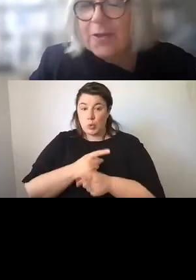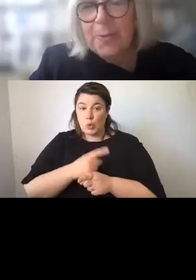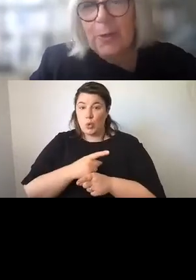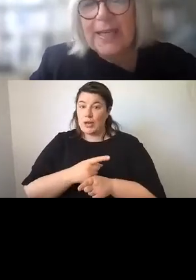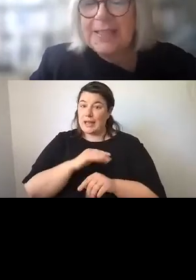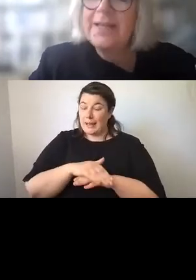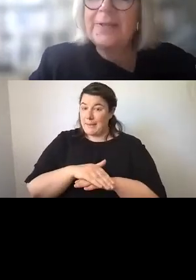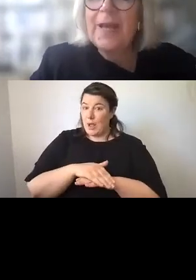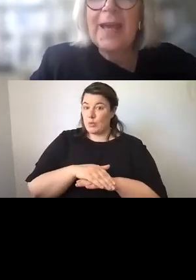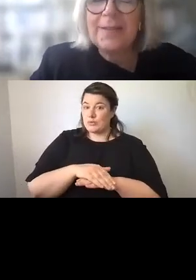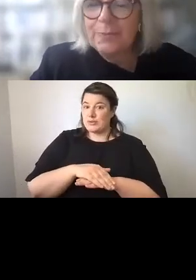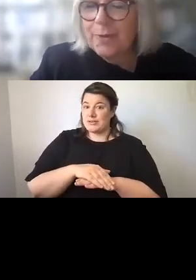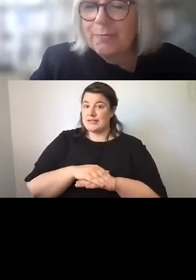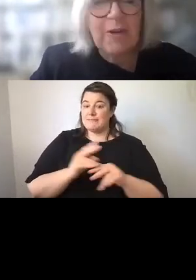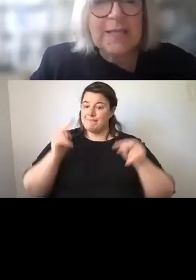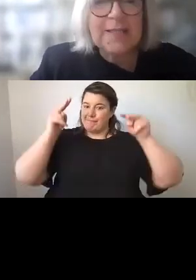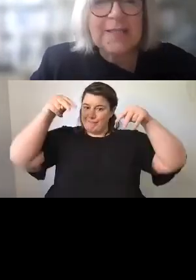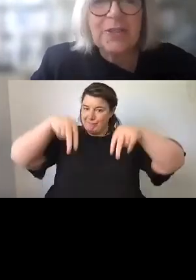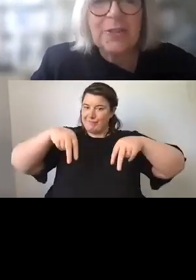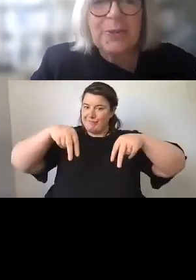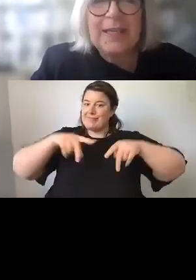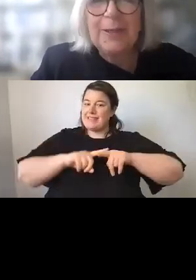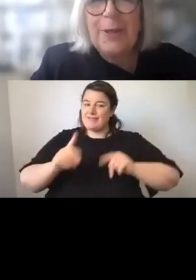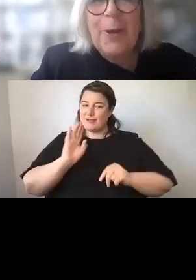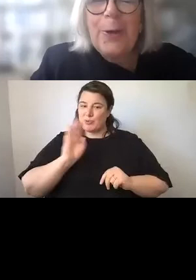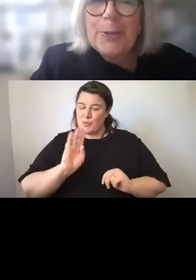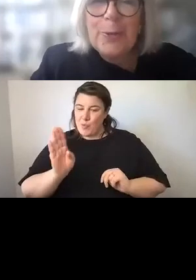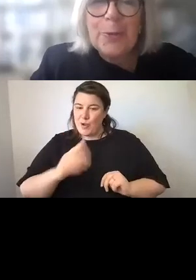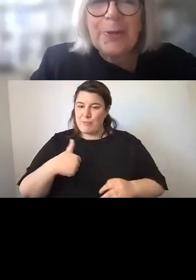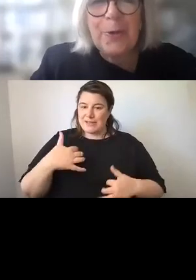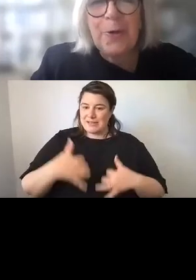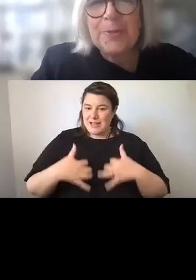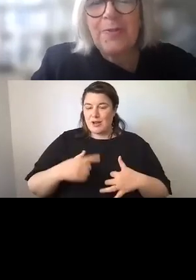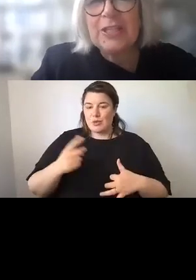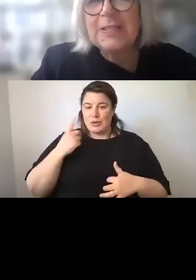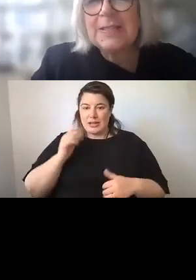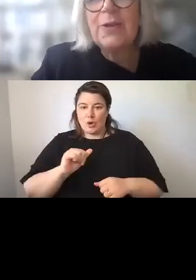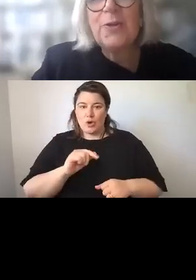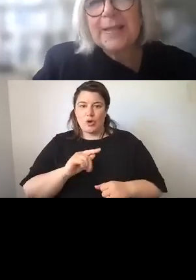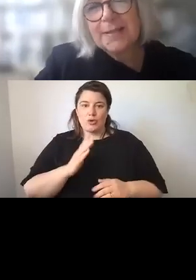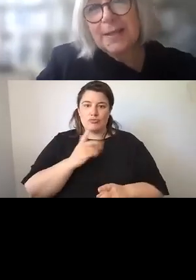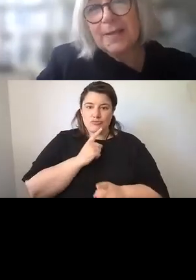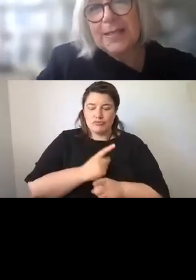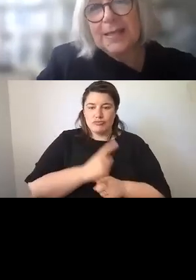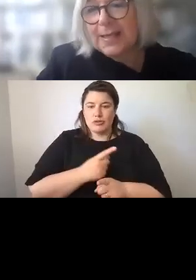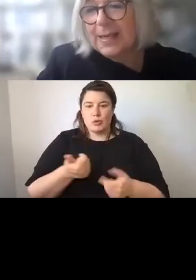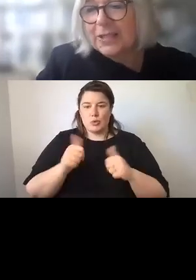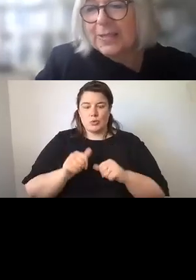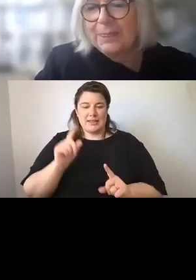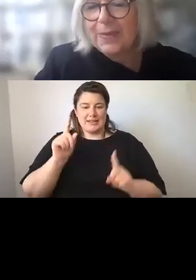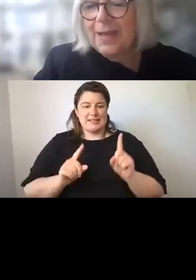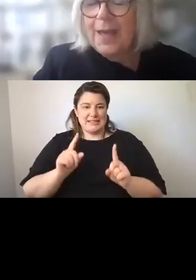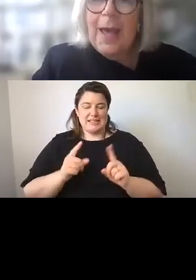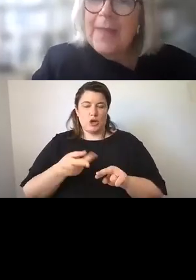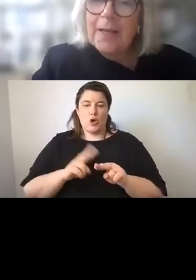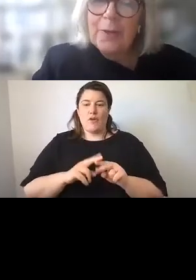but she's going to be looking down, and I'm very excited to hear her talk and her observations using the City of Sydney's collection.